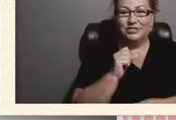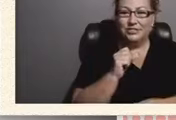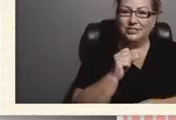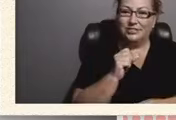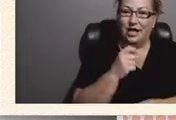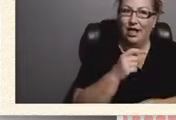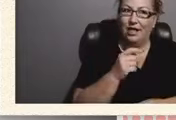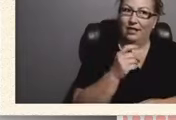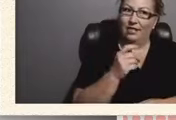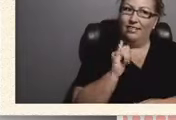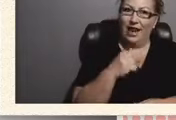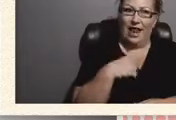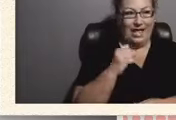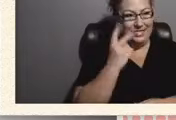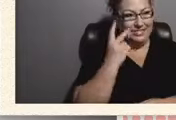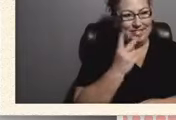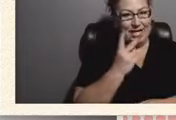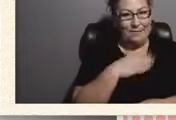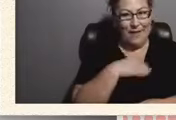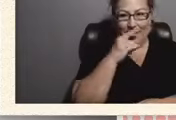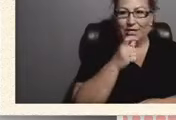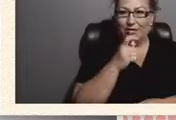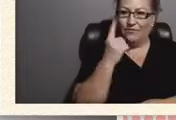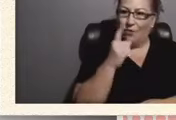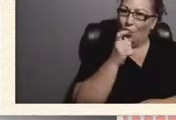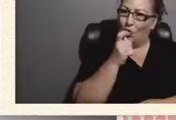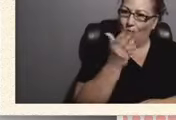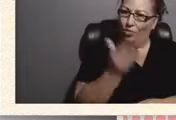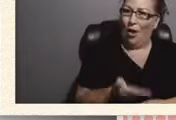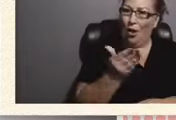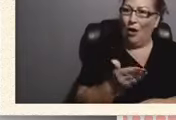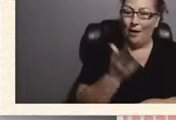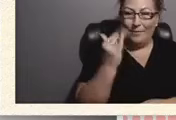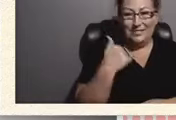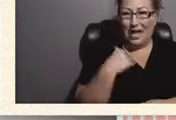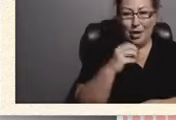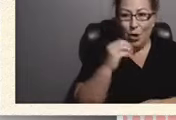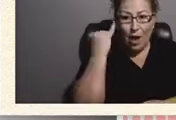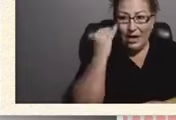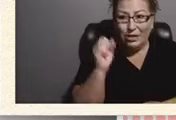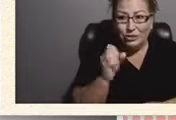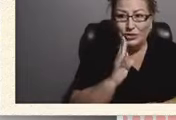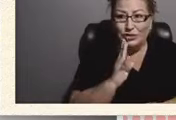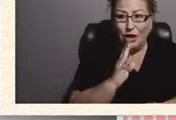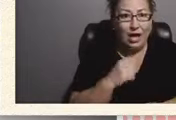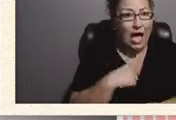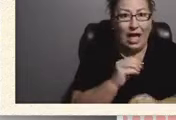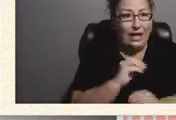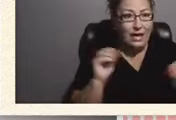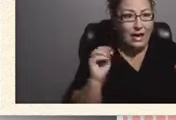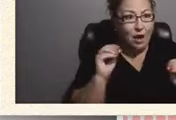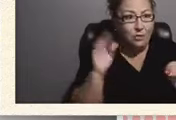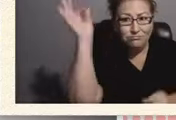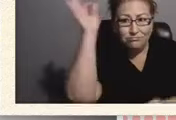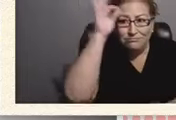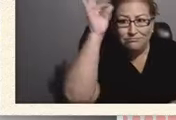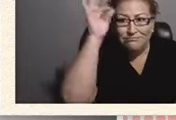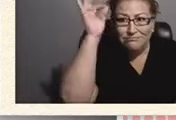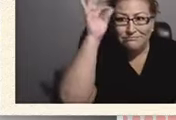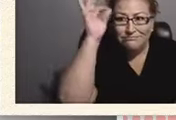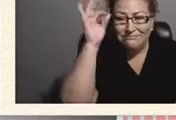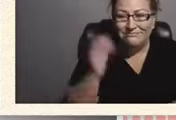who they really are because i did i had absolutely no idea she did not none and